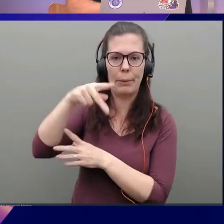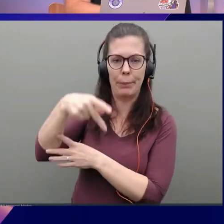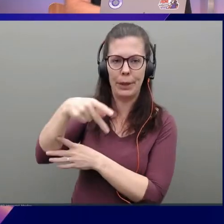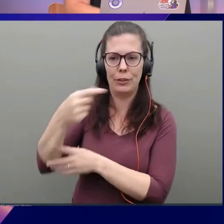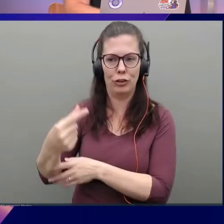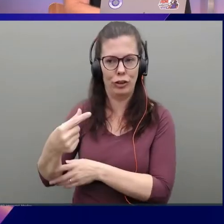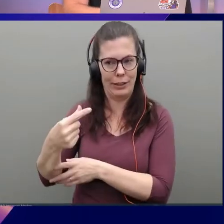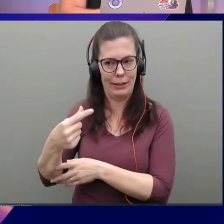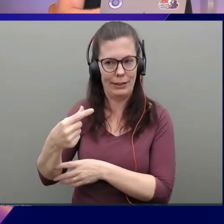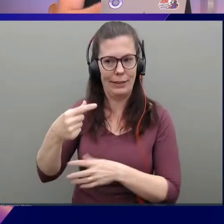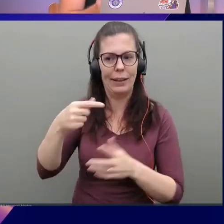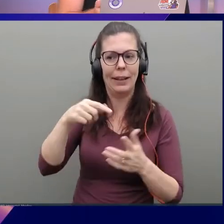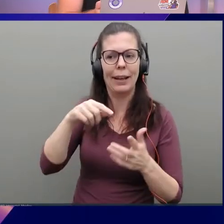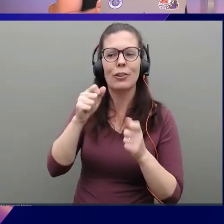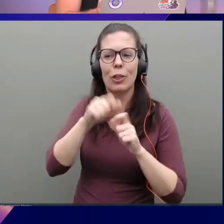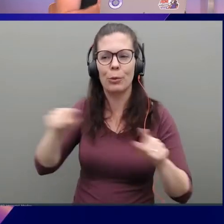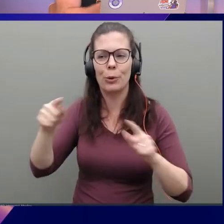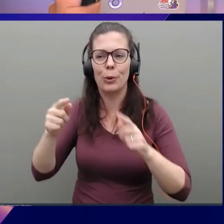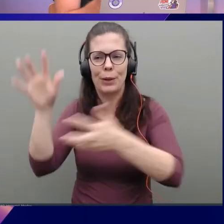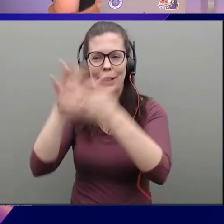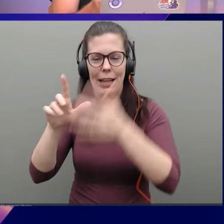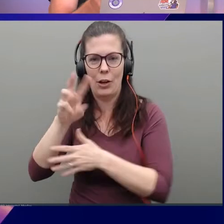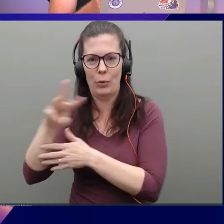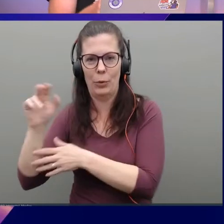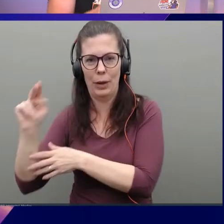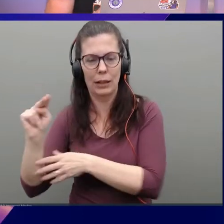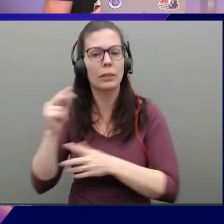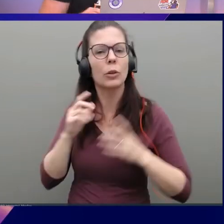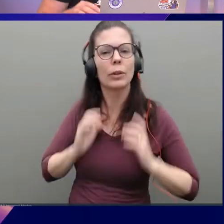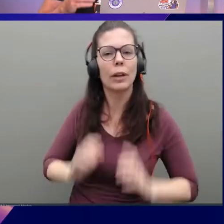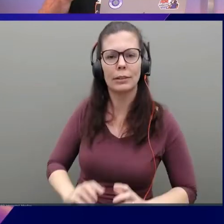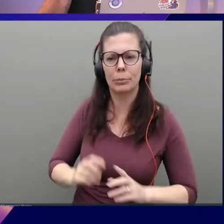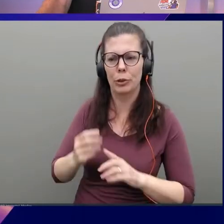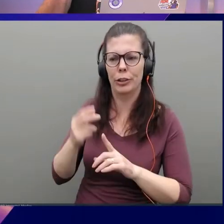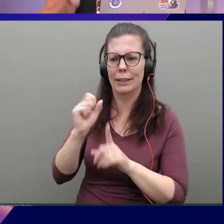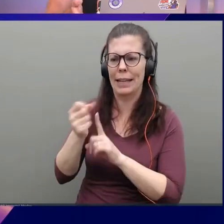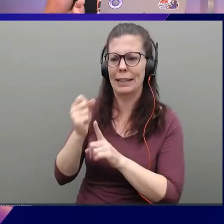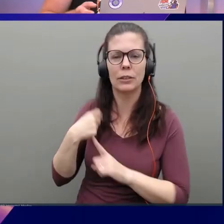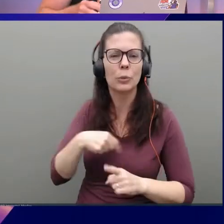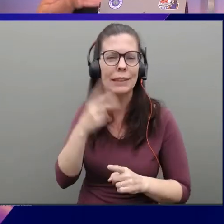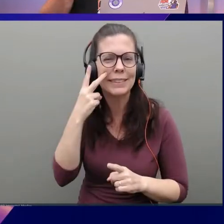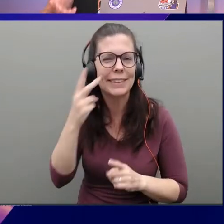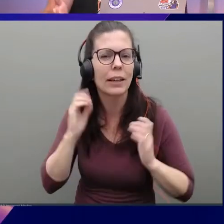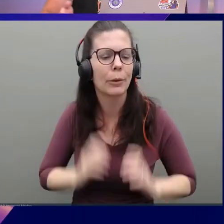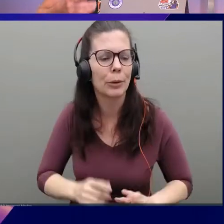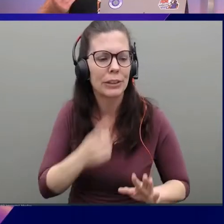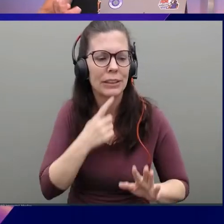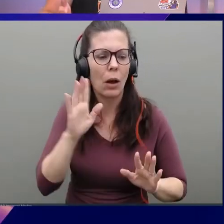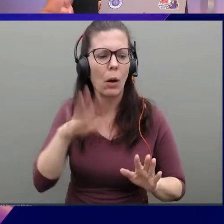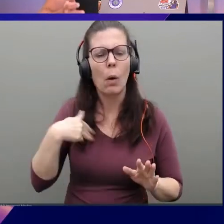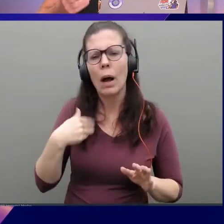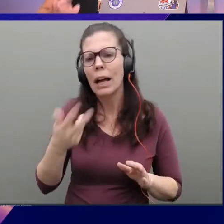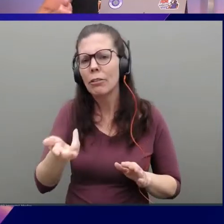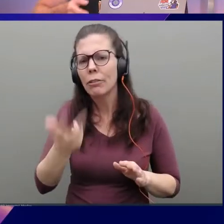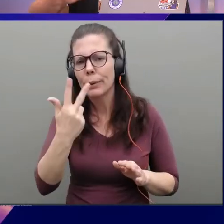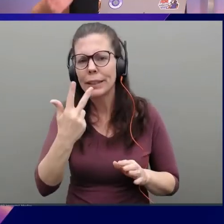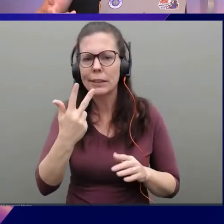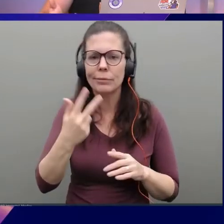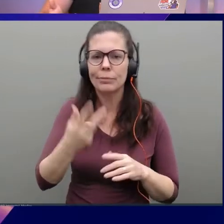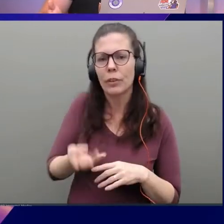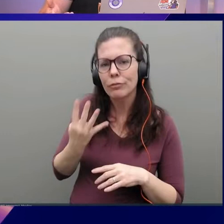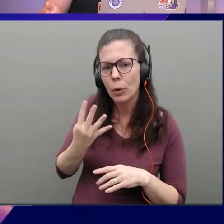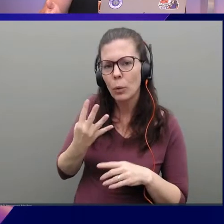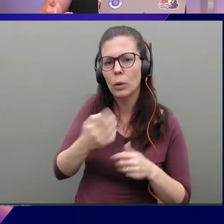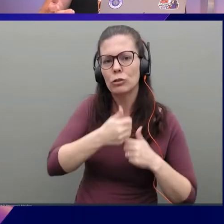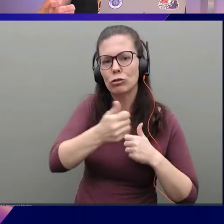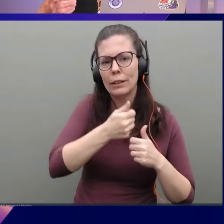WAN, which is really, really cool. So one of the customer use cases we're seeing a lot of is customers saying, hey, I've got three, four transit gateways, one in